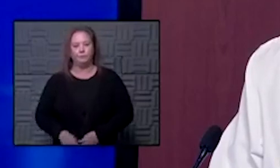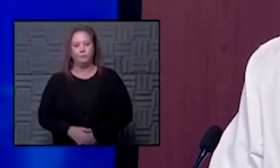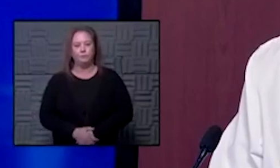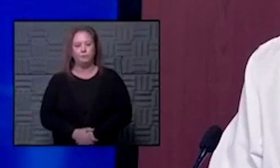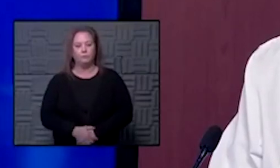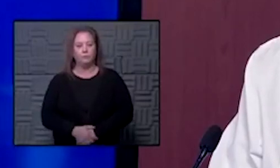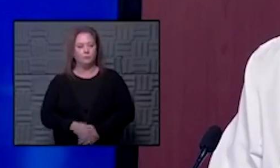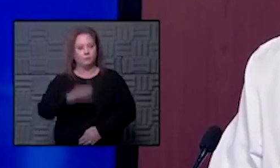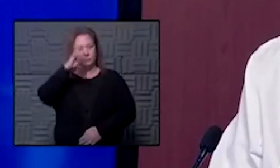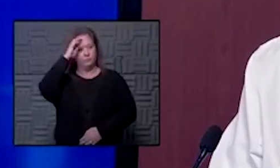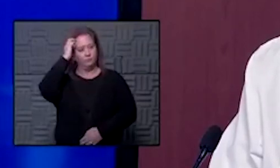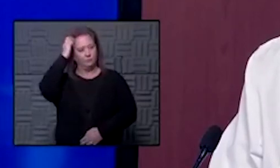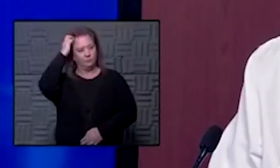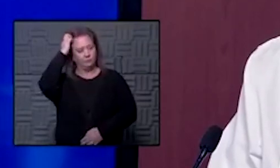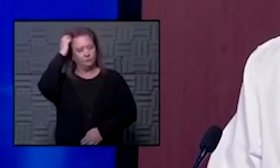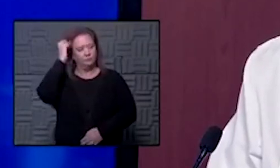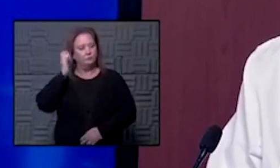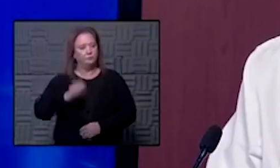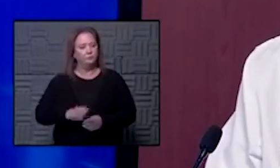next question